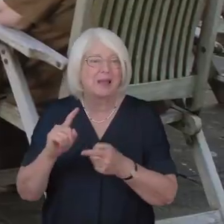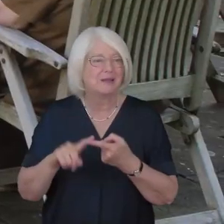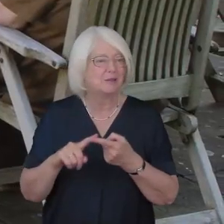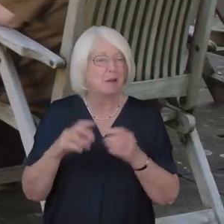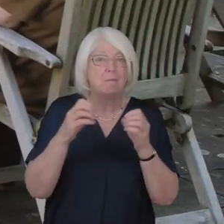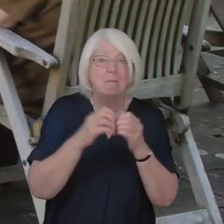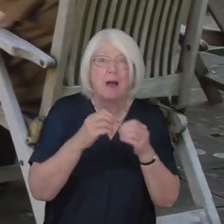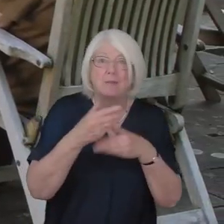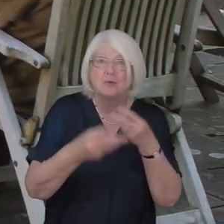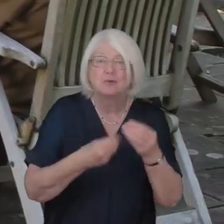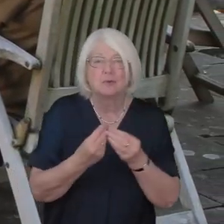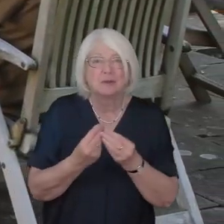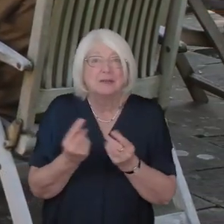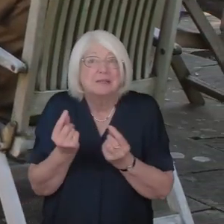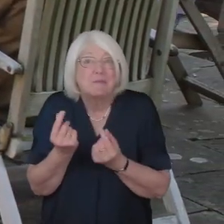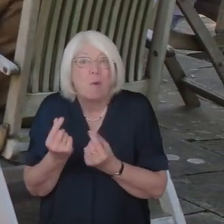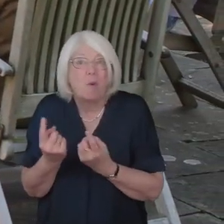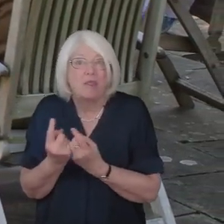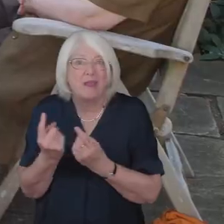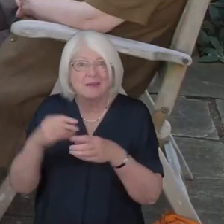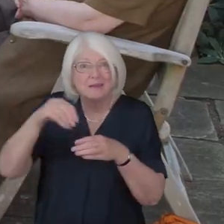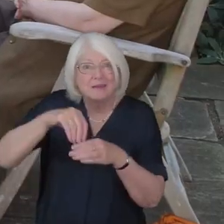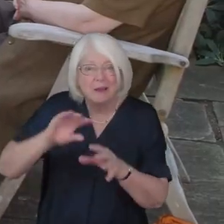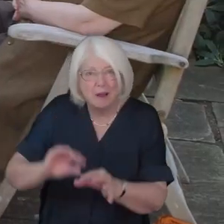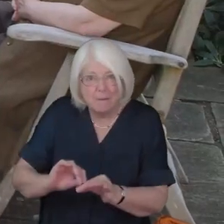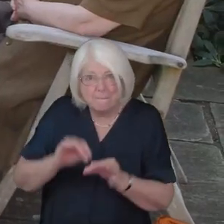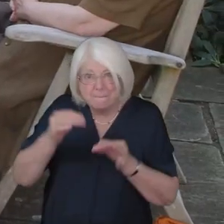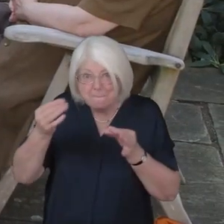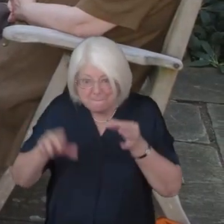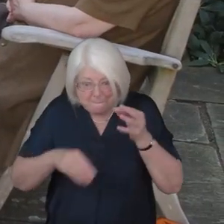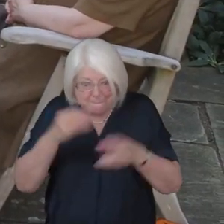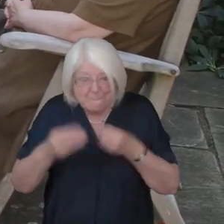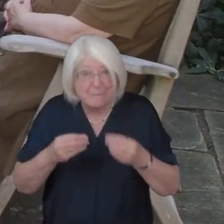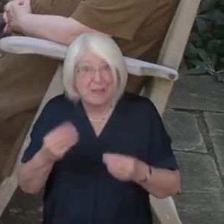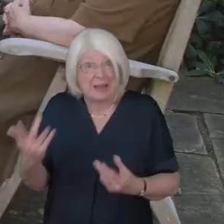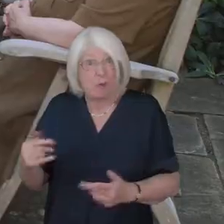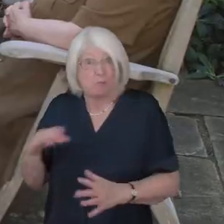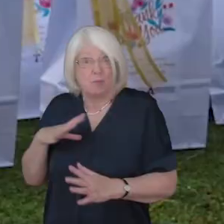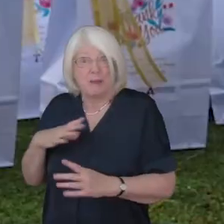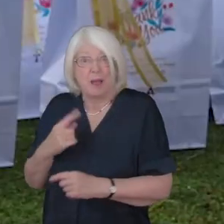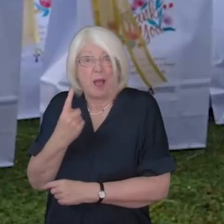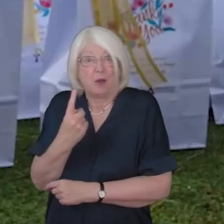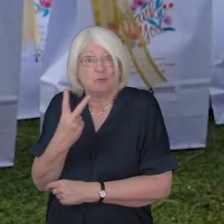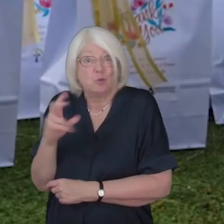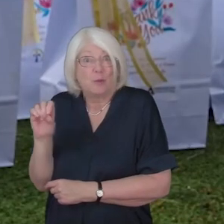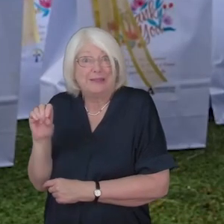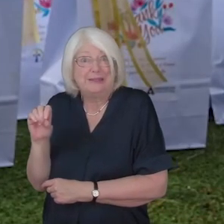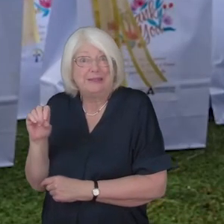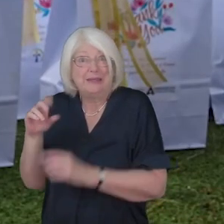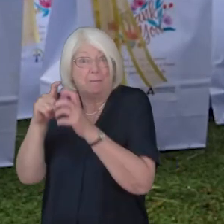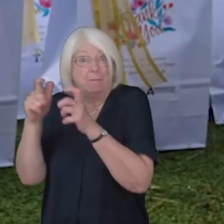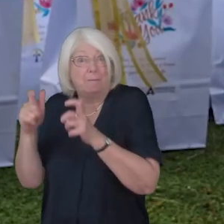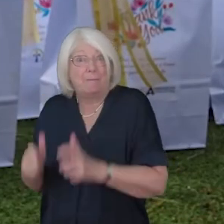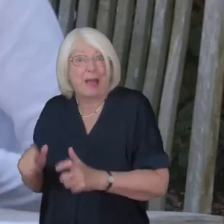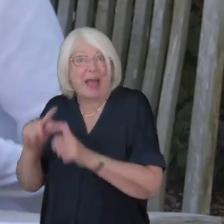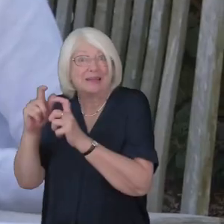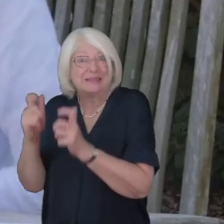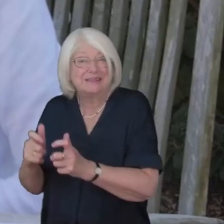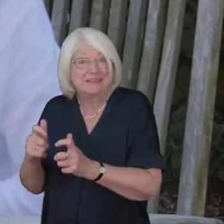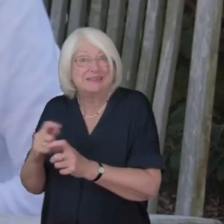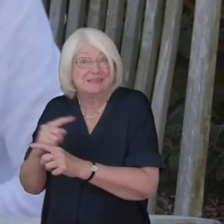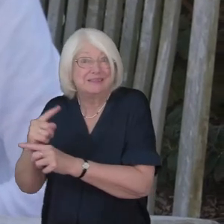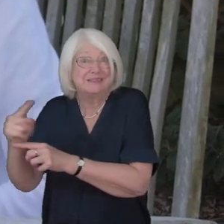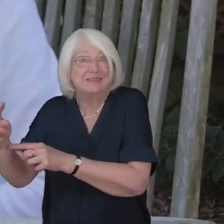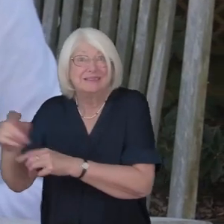and small gifts demand has grown so much they now prepare 120 packs each time a